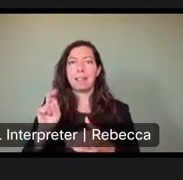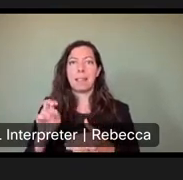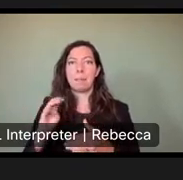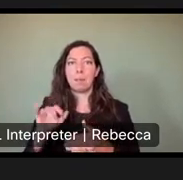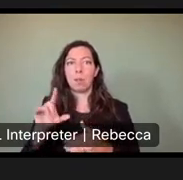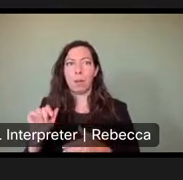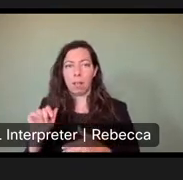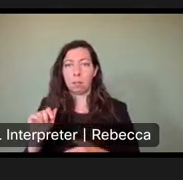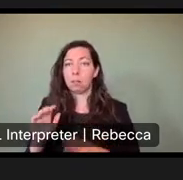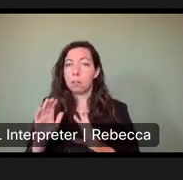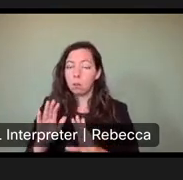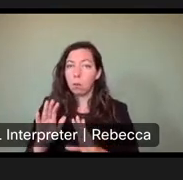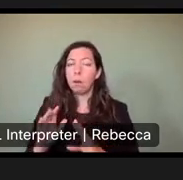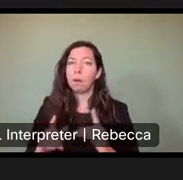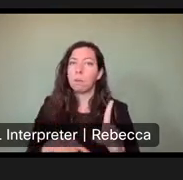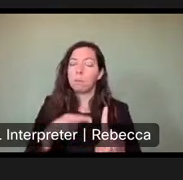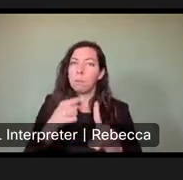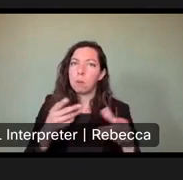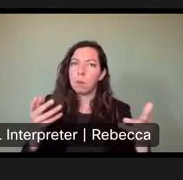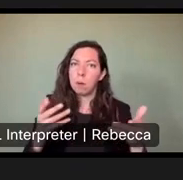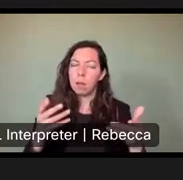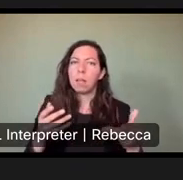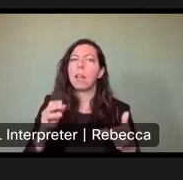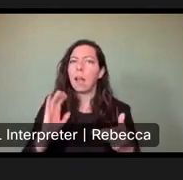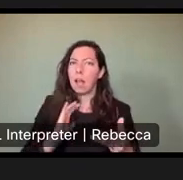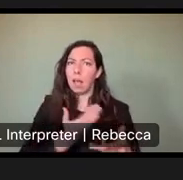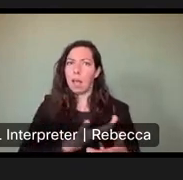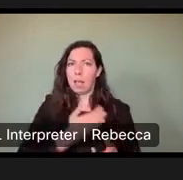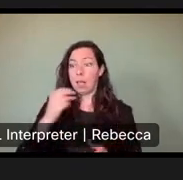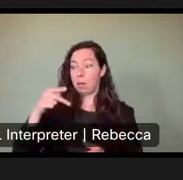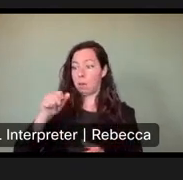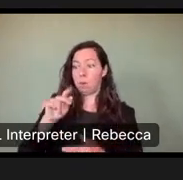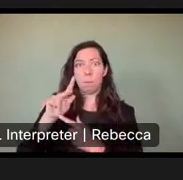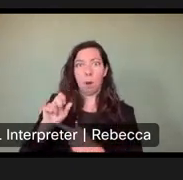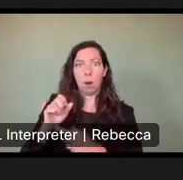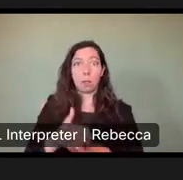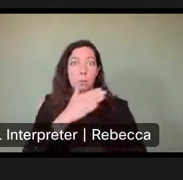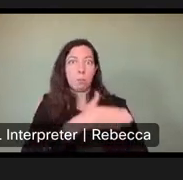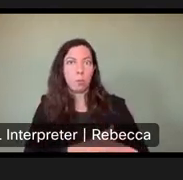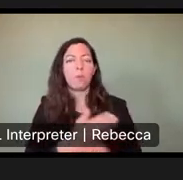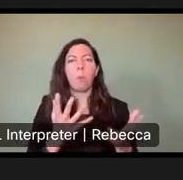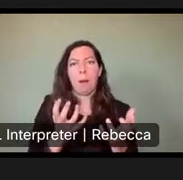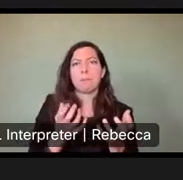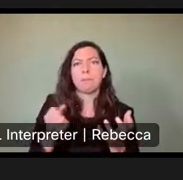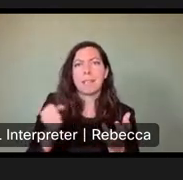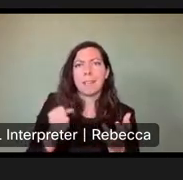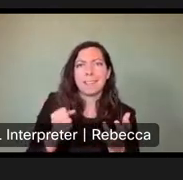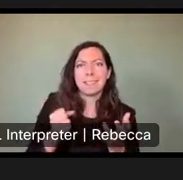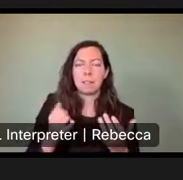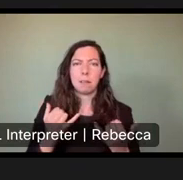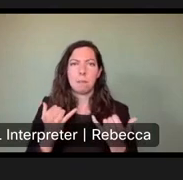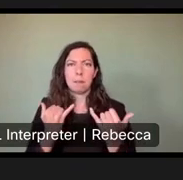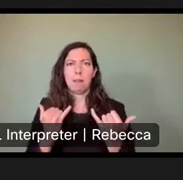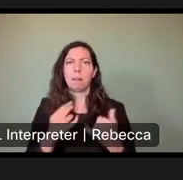to improve, um, the level of offerings at state parks across the state. But we're in a position